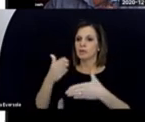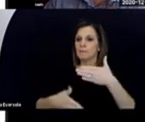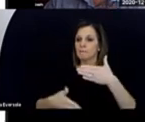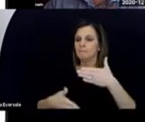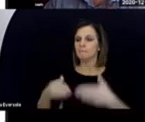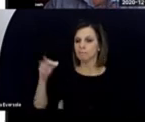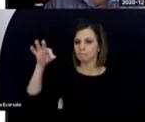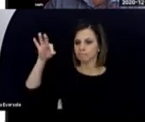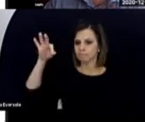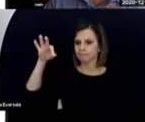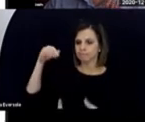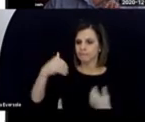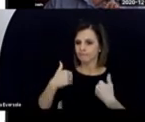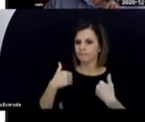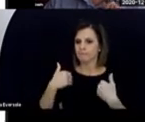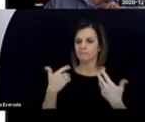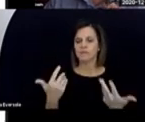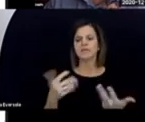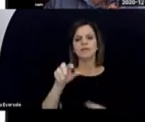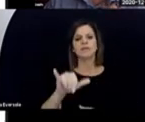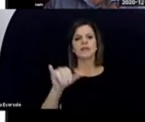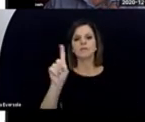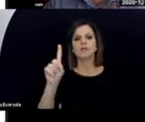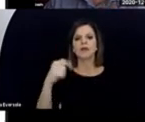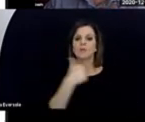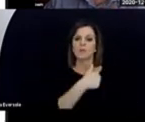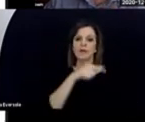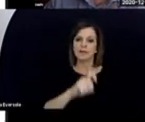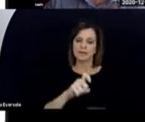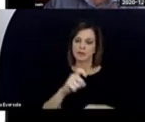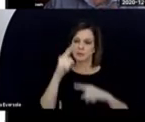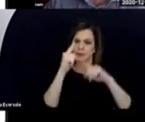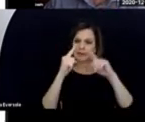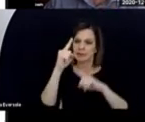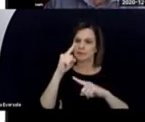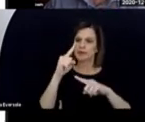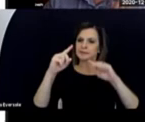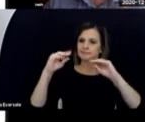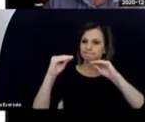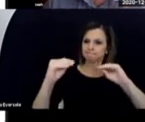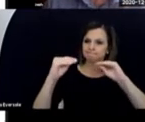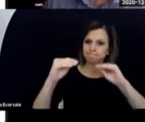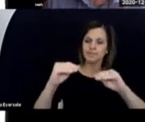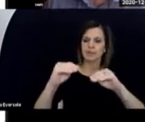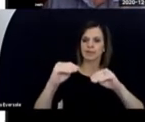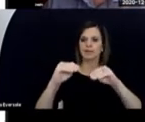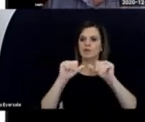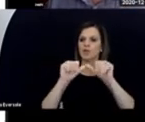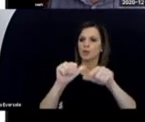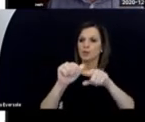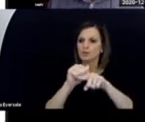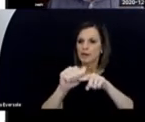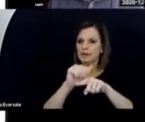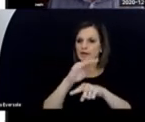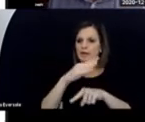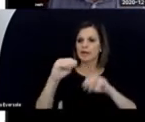we have to think about ongoing training and education of professionals.